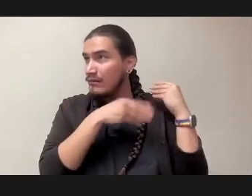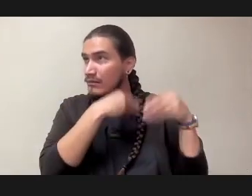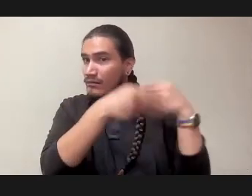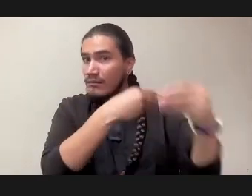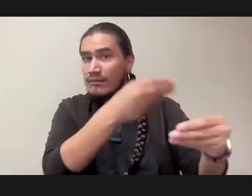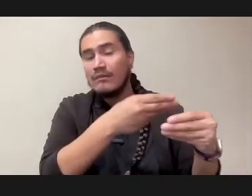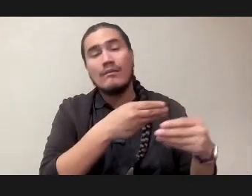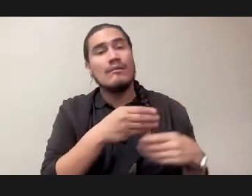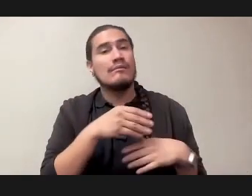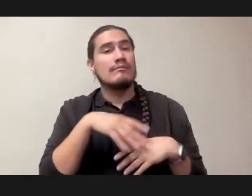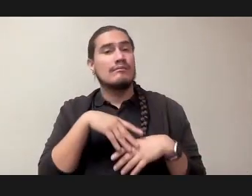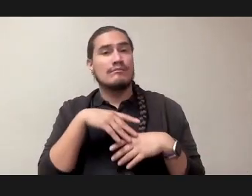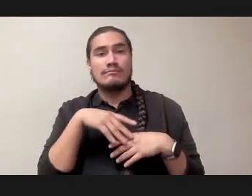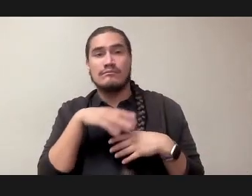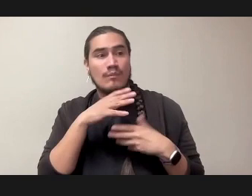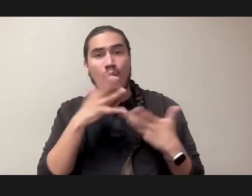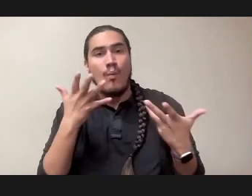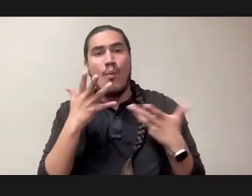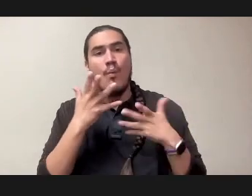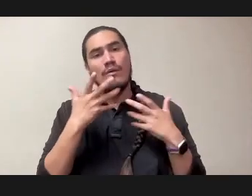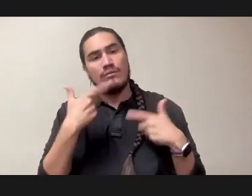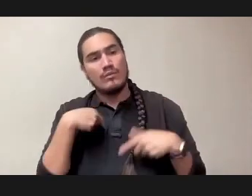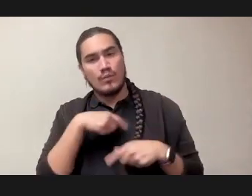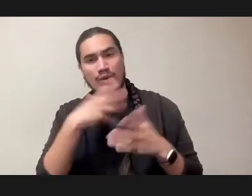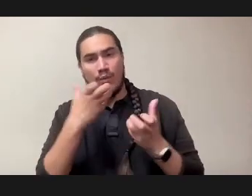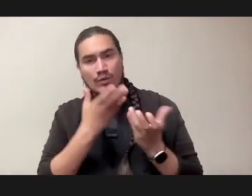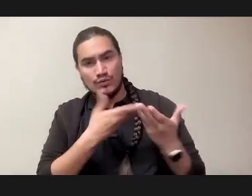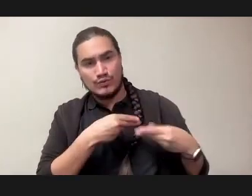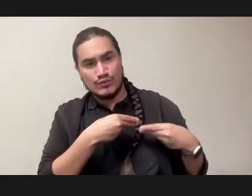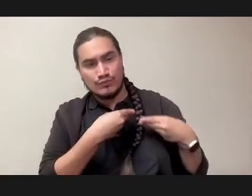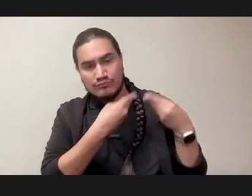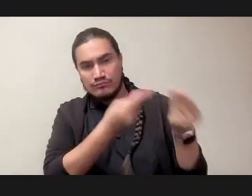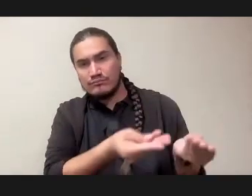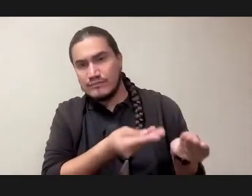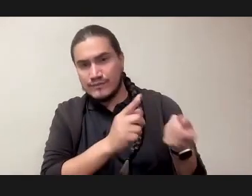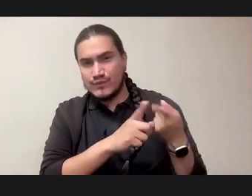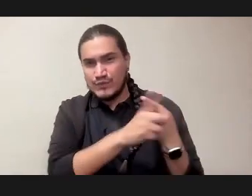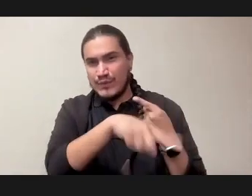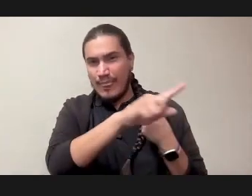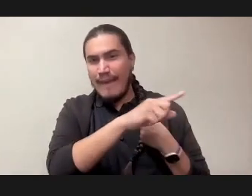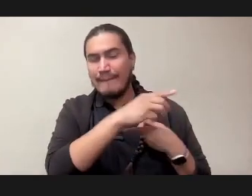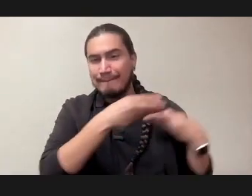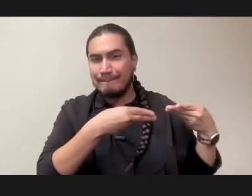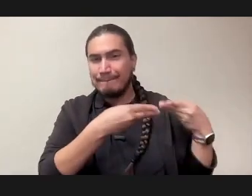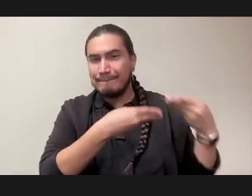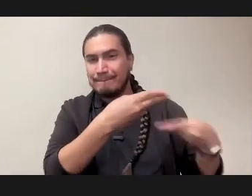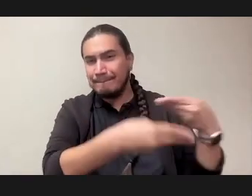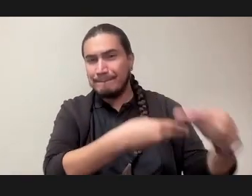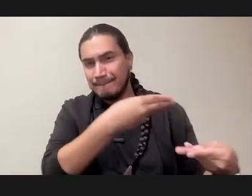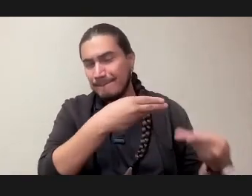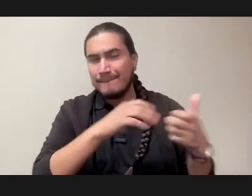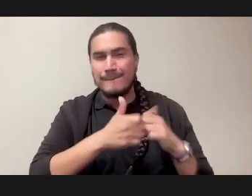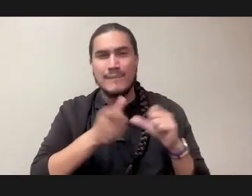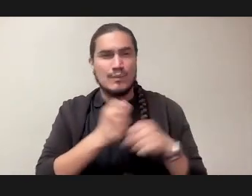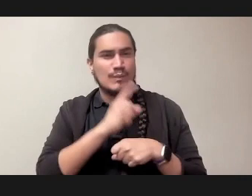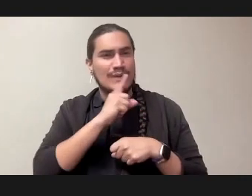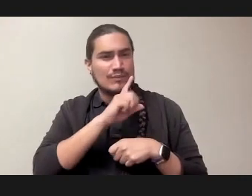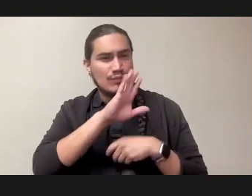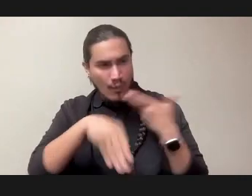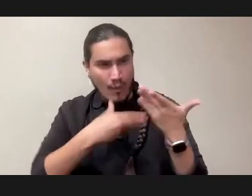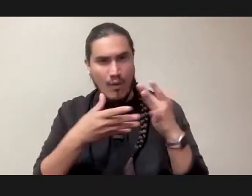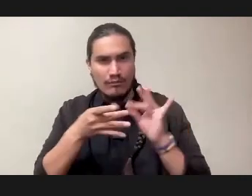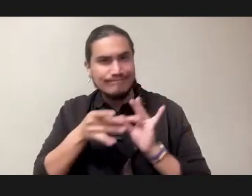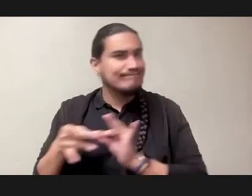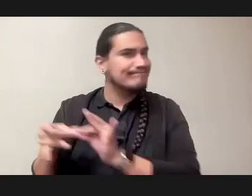what kind of legacies we're leaving to them, and how to make that wholesome, or as